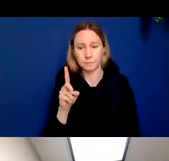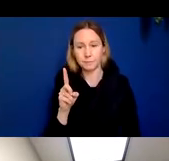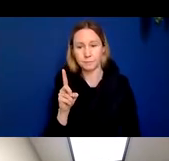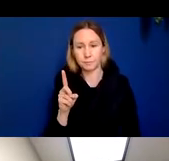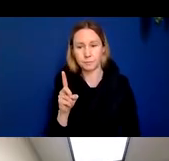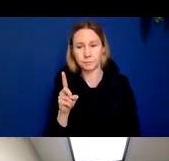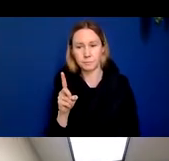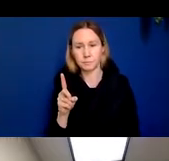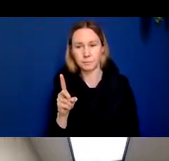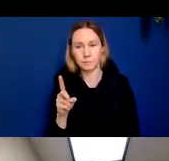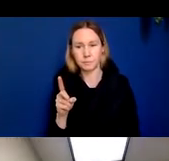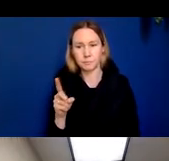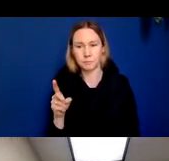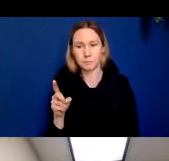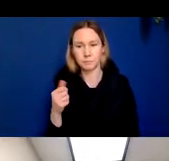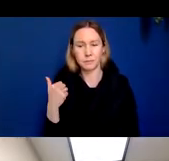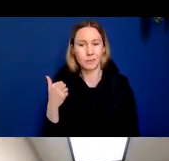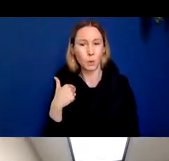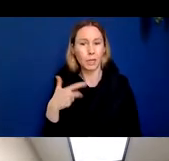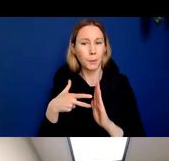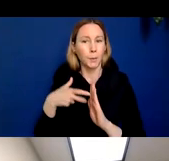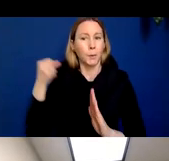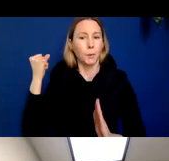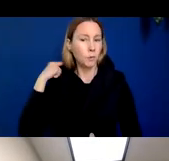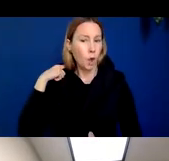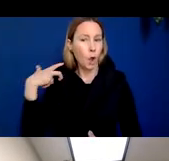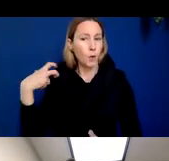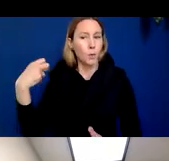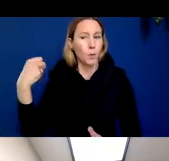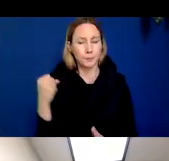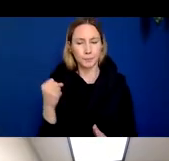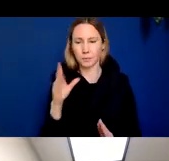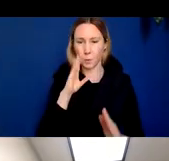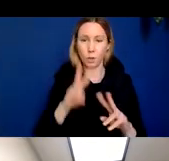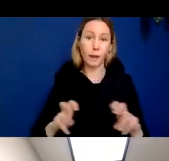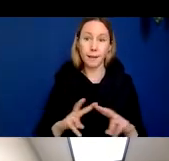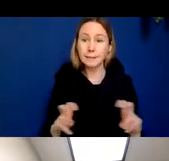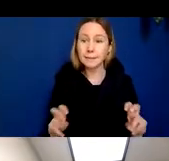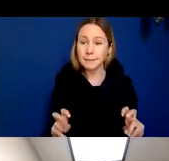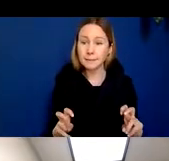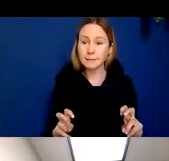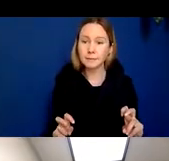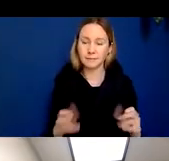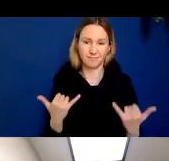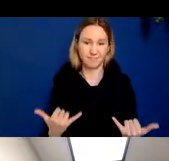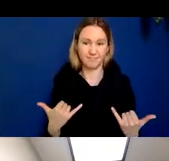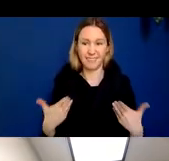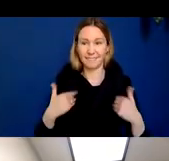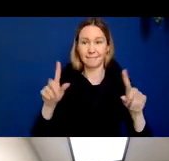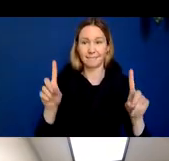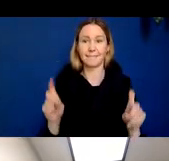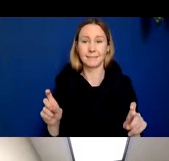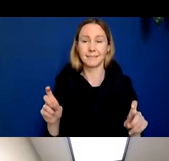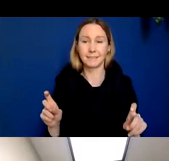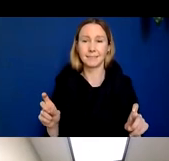that we capture from the lower spine. And we can analyze in many cases. For example, now we have tests that we